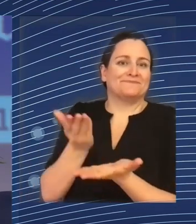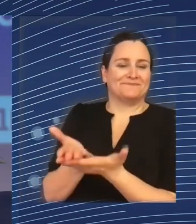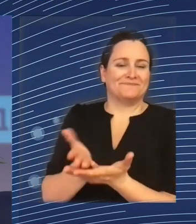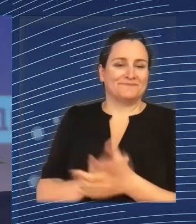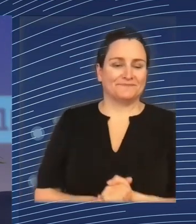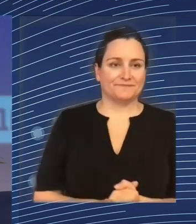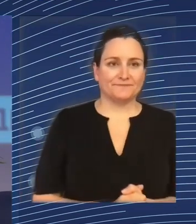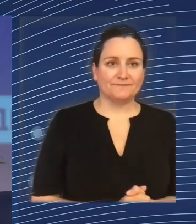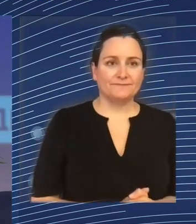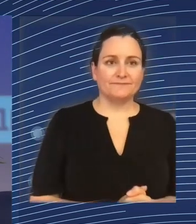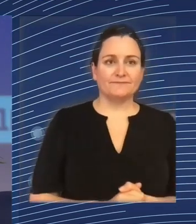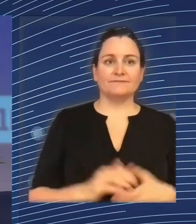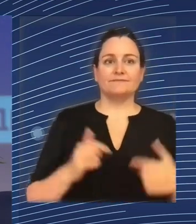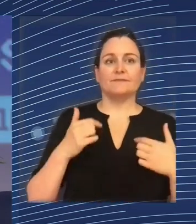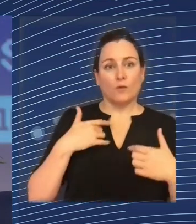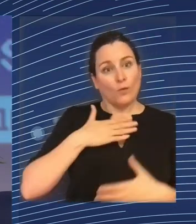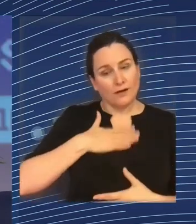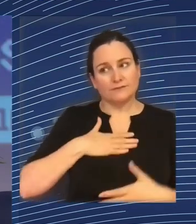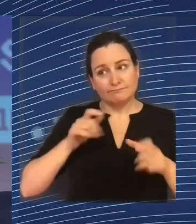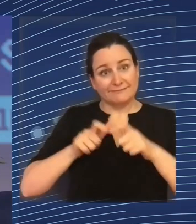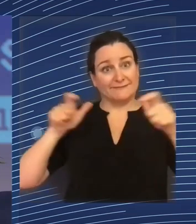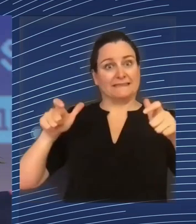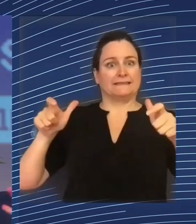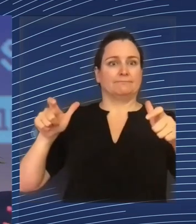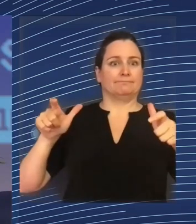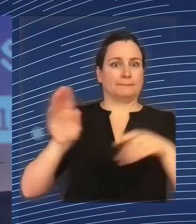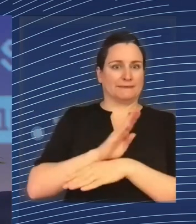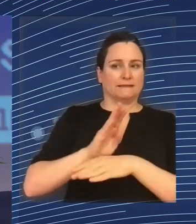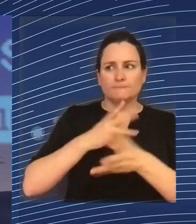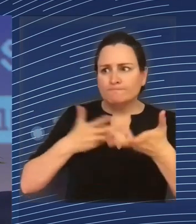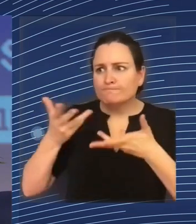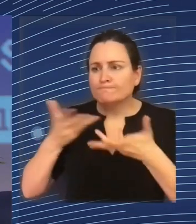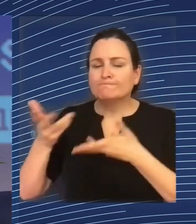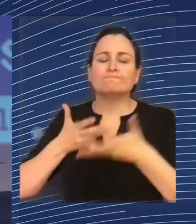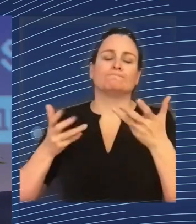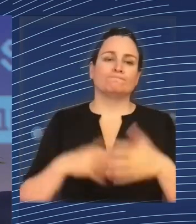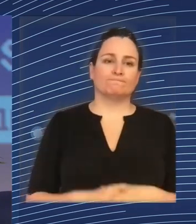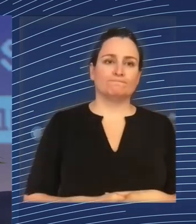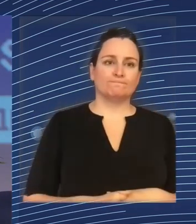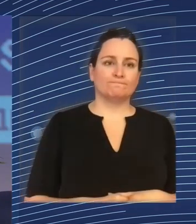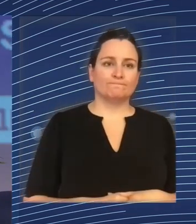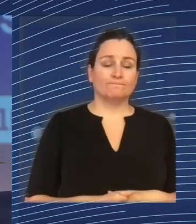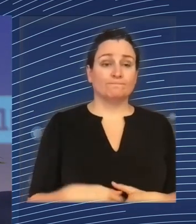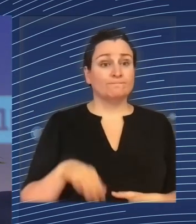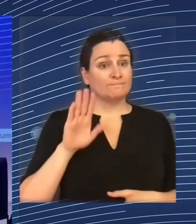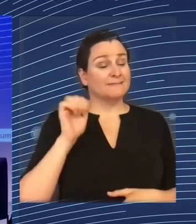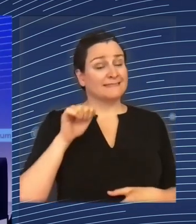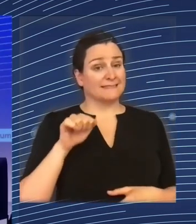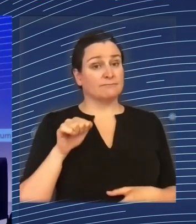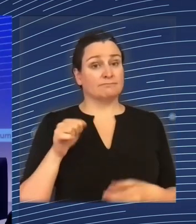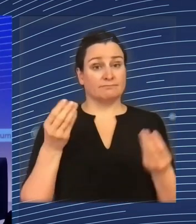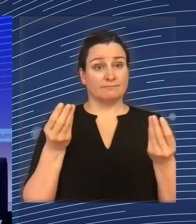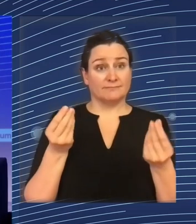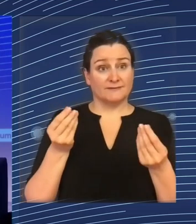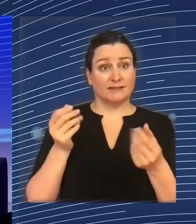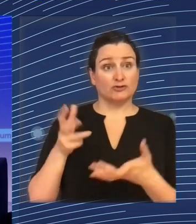our way forward. And just to add up about the financial instruments, using the blend of us, the